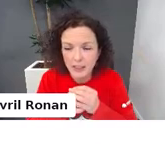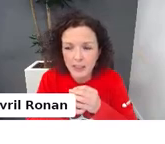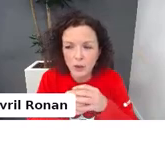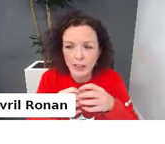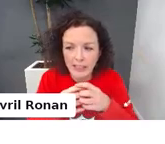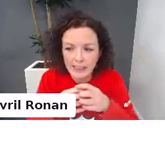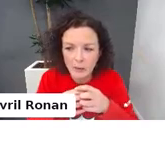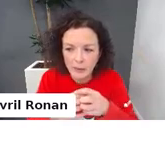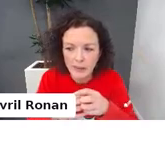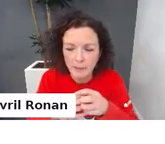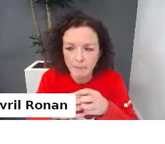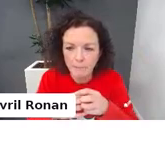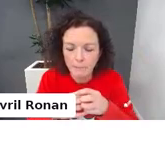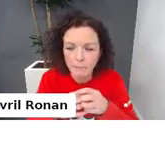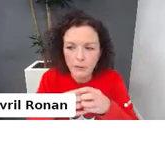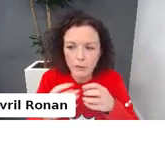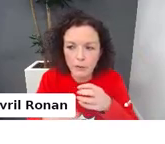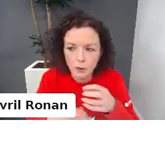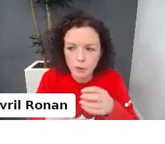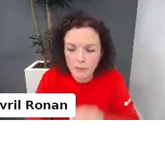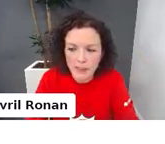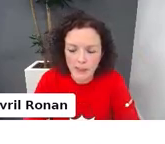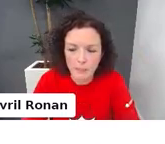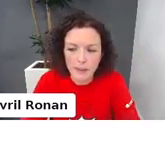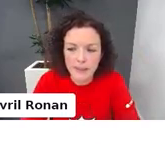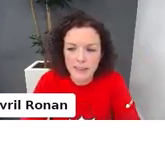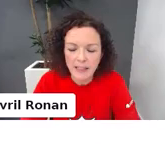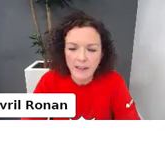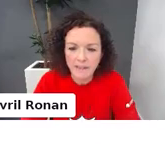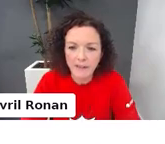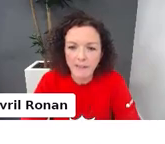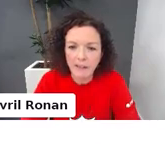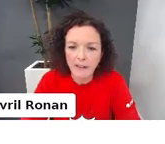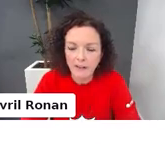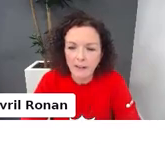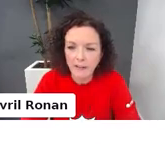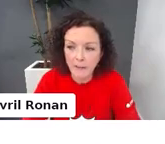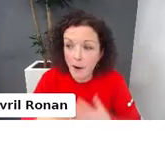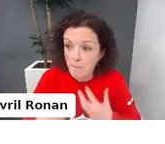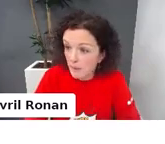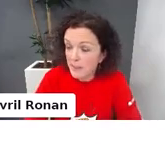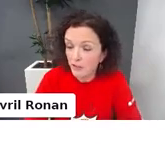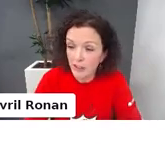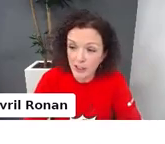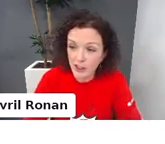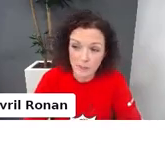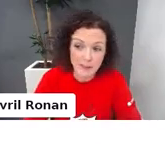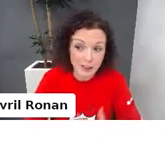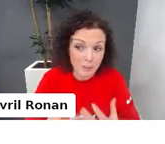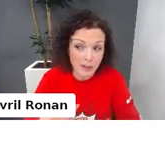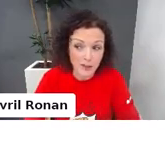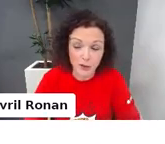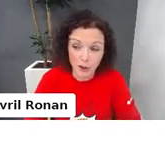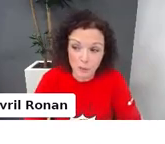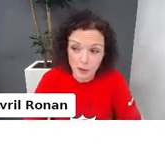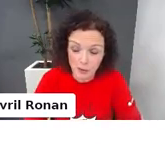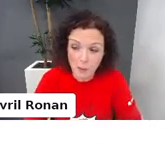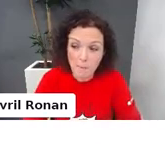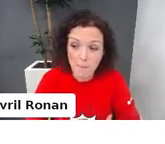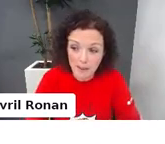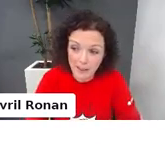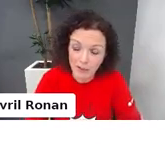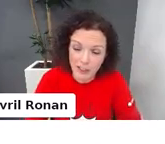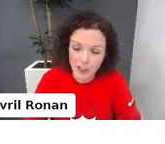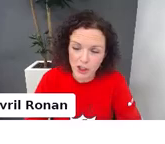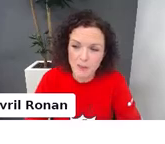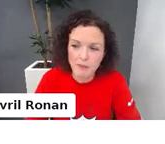So connecting with them through social media means that they are building relationships. And that's all part of growing up to